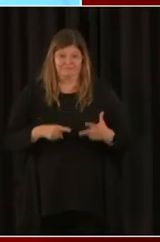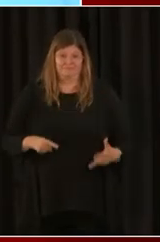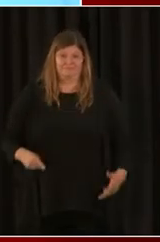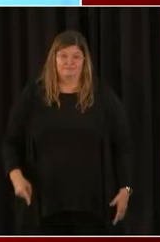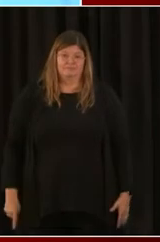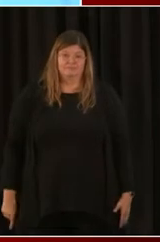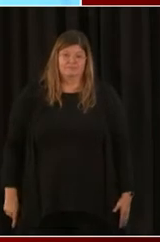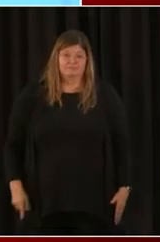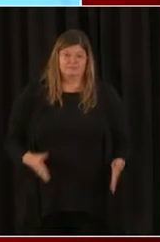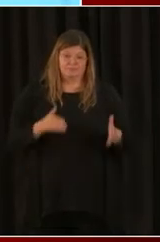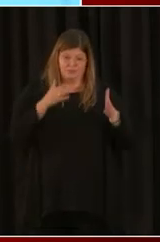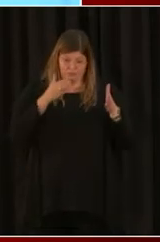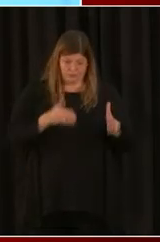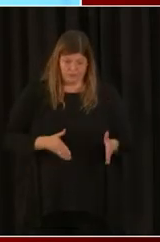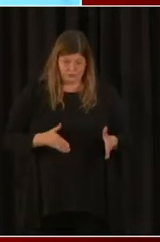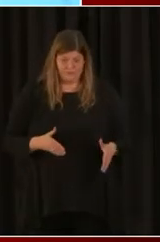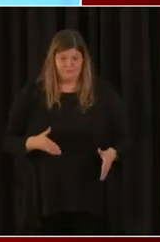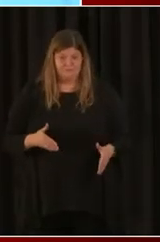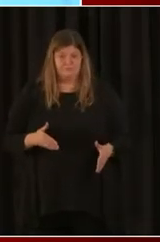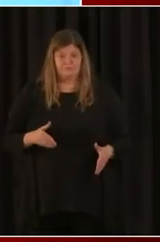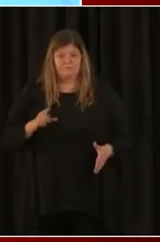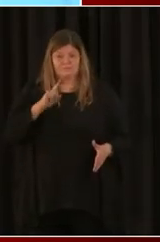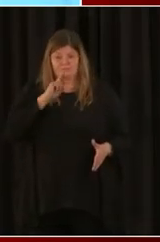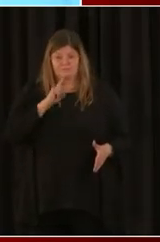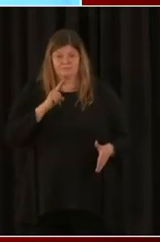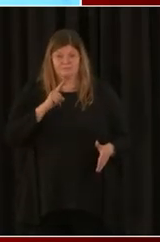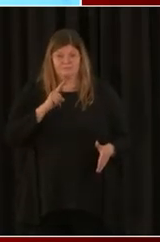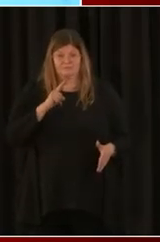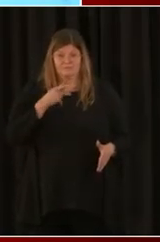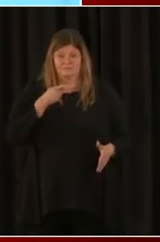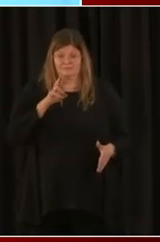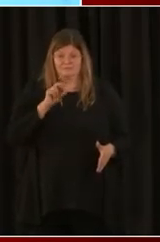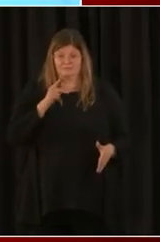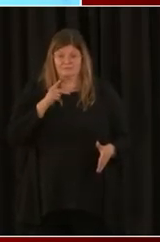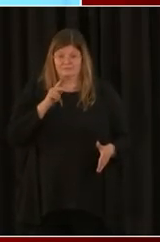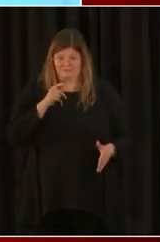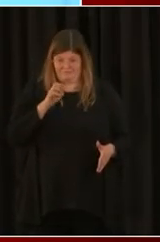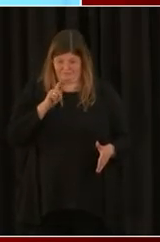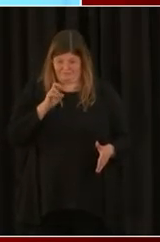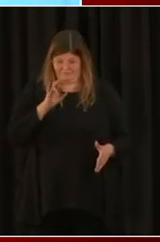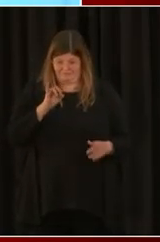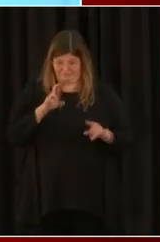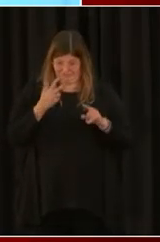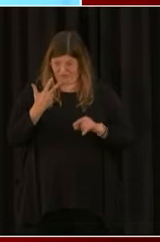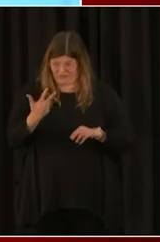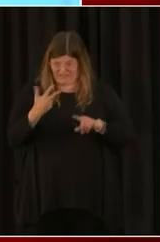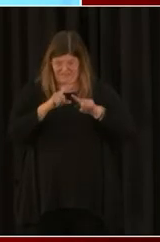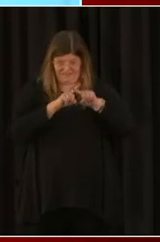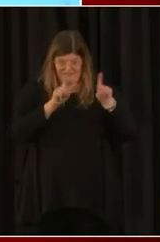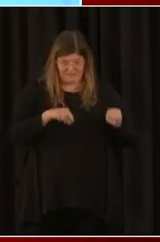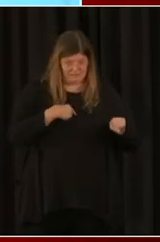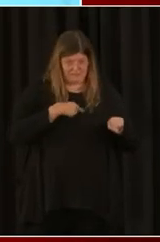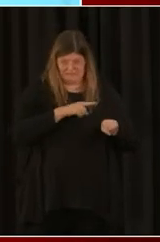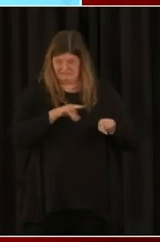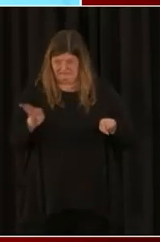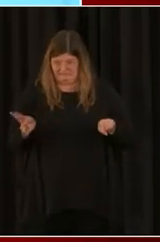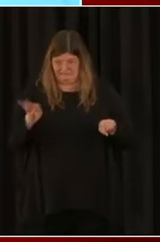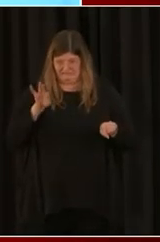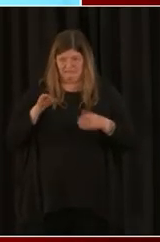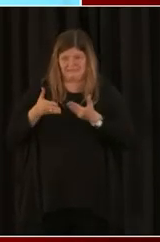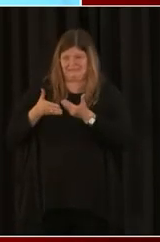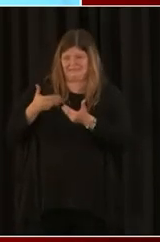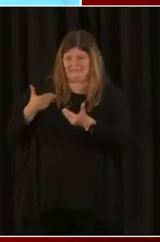an easy form that I was able to complete, which was easy, not to sound redundant. But,